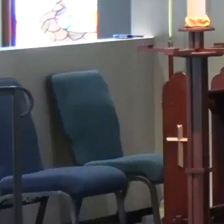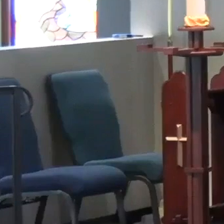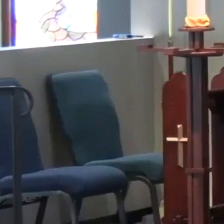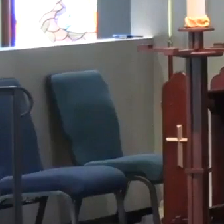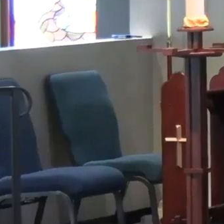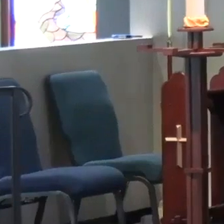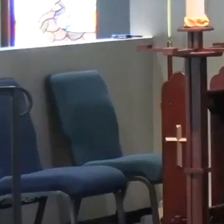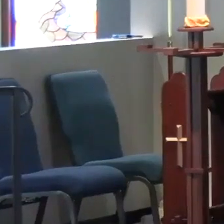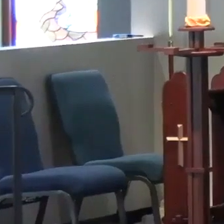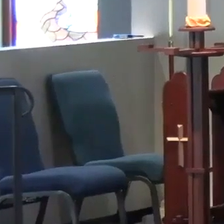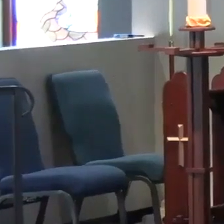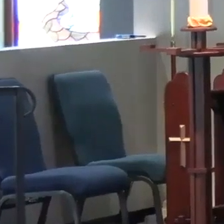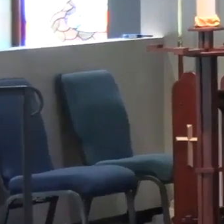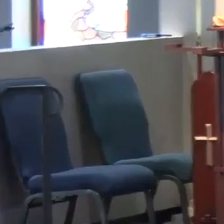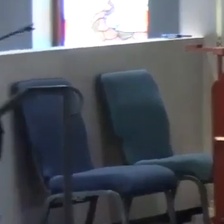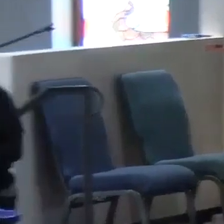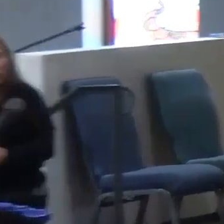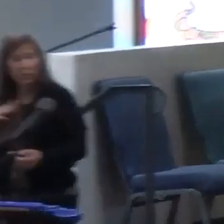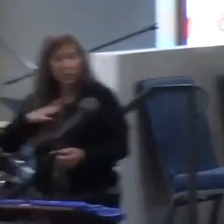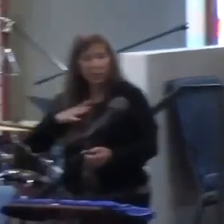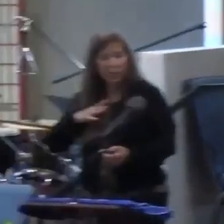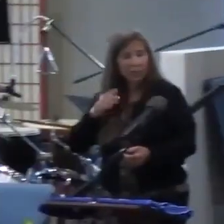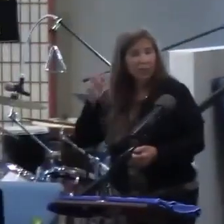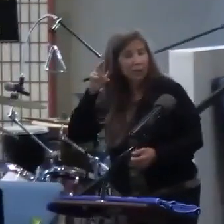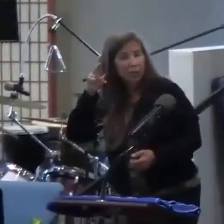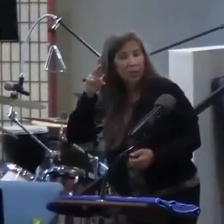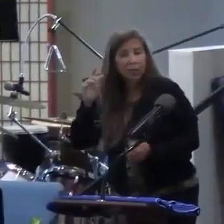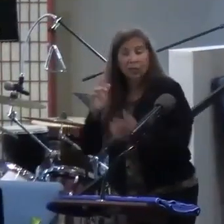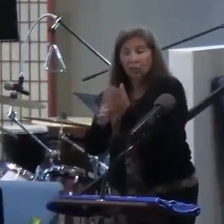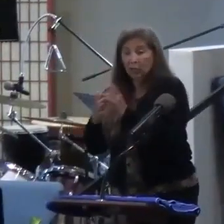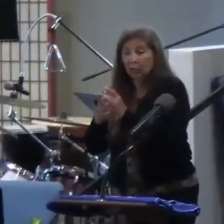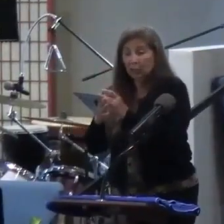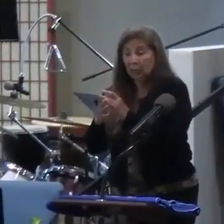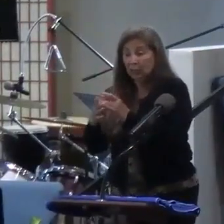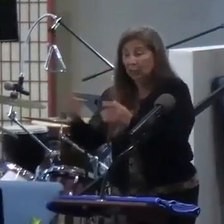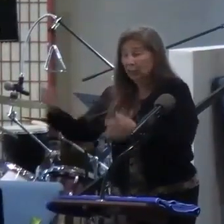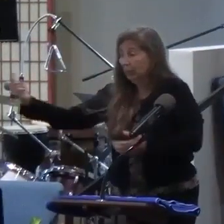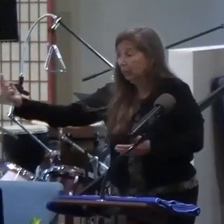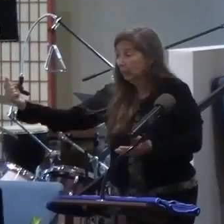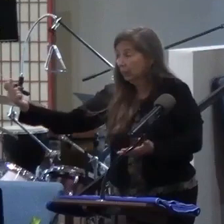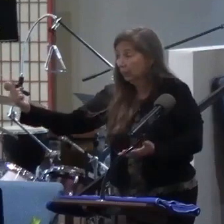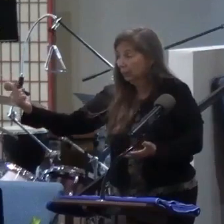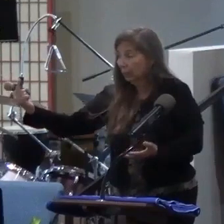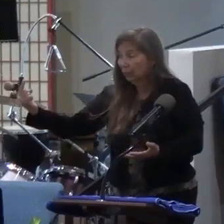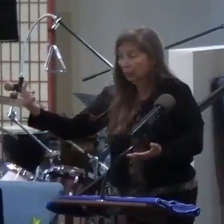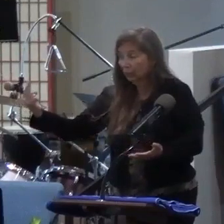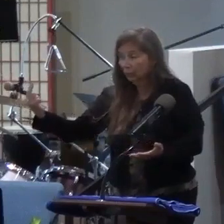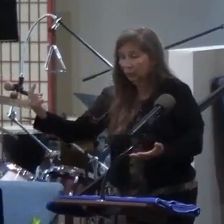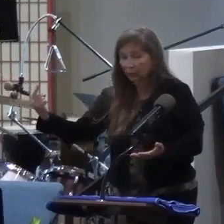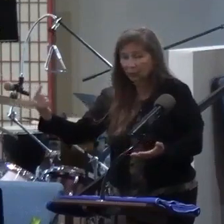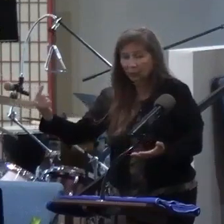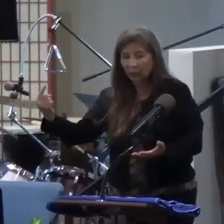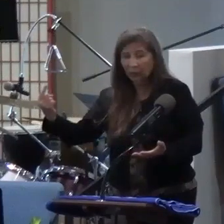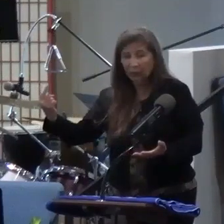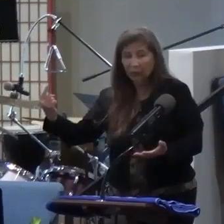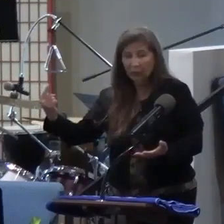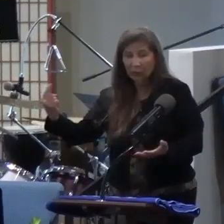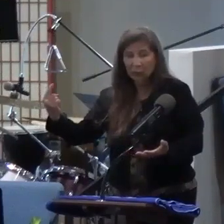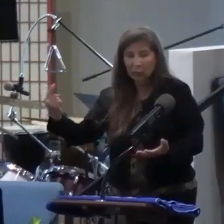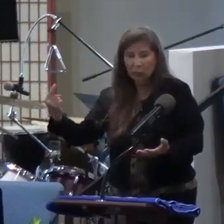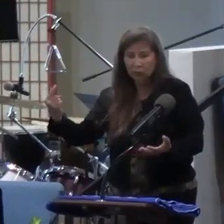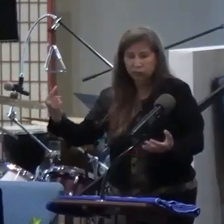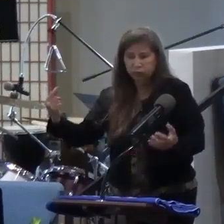this woman who hears that Jesus is going to be present. And we read that he's coming down through the crowds. And the crowds are so